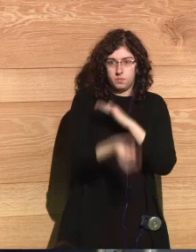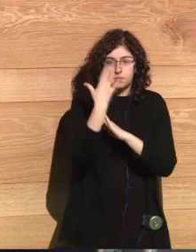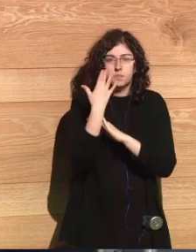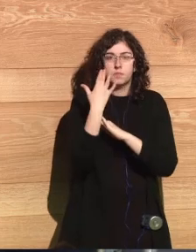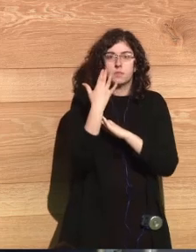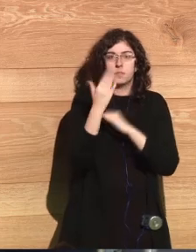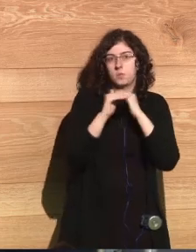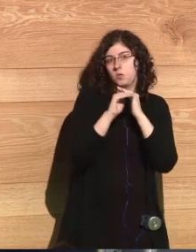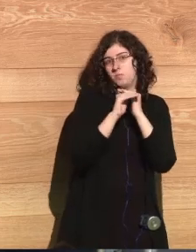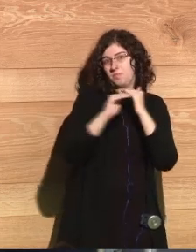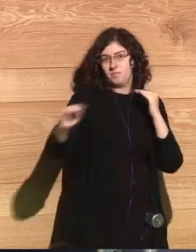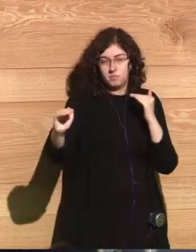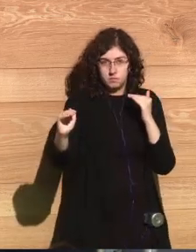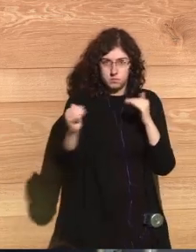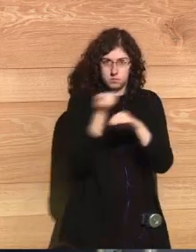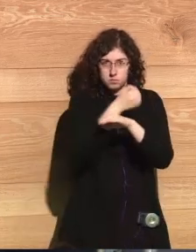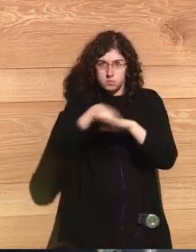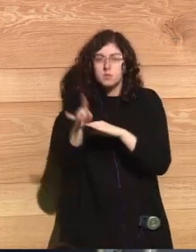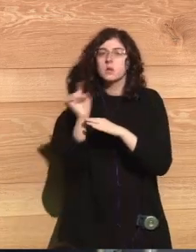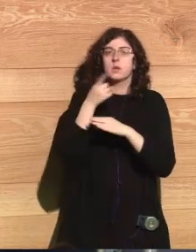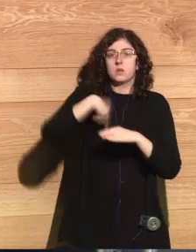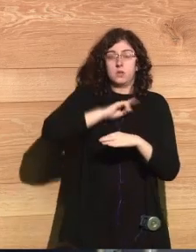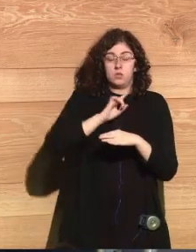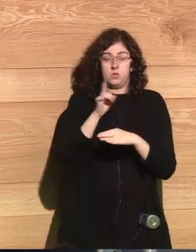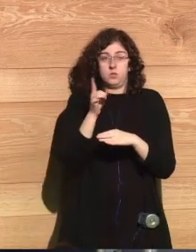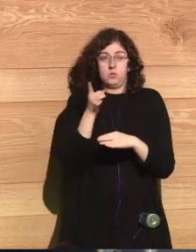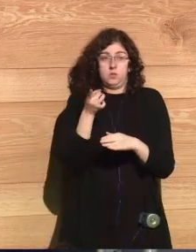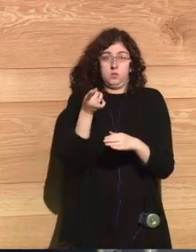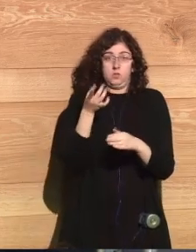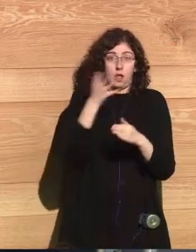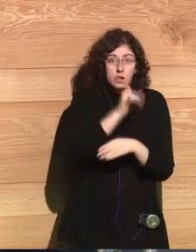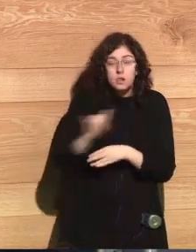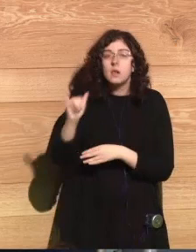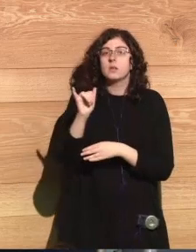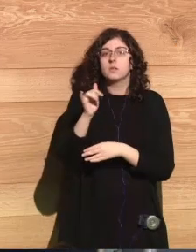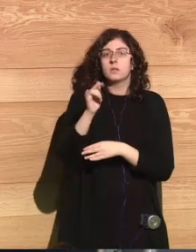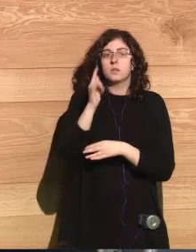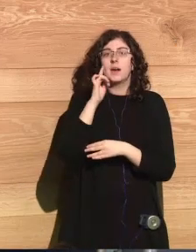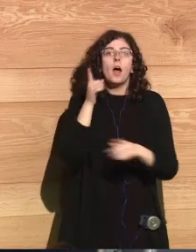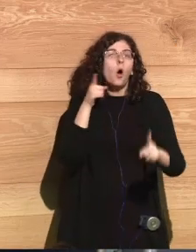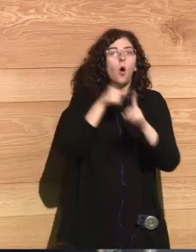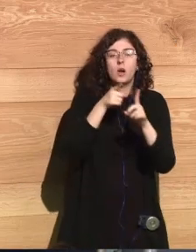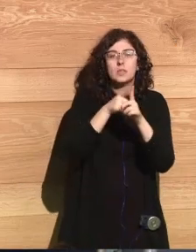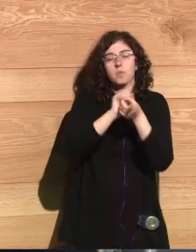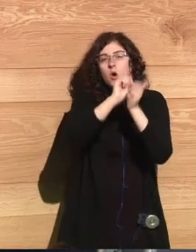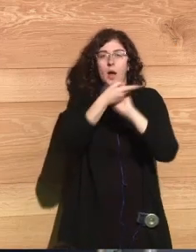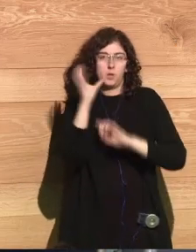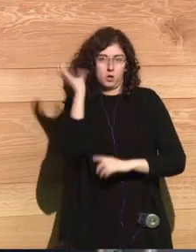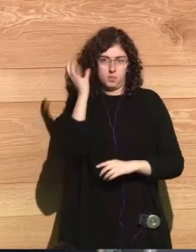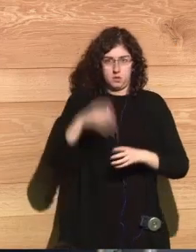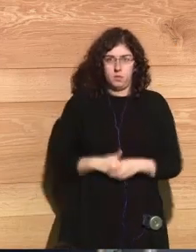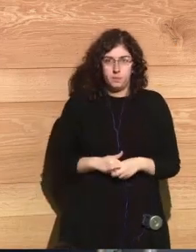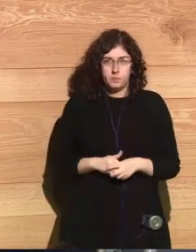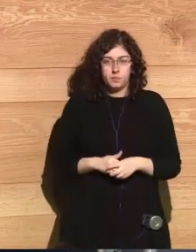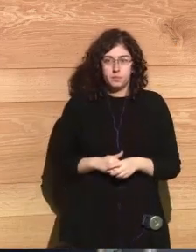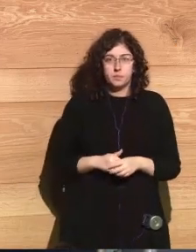multilateralism. And that's the process we are part of today. And it's going to be needed to face climate change as well.